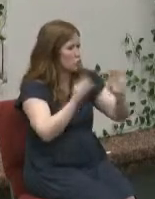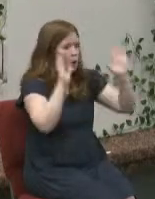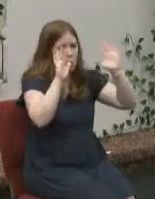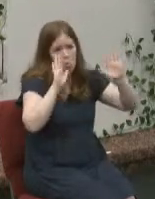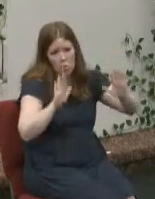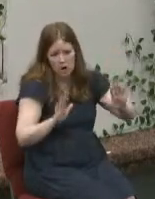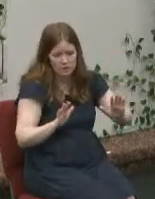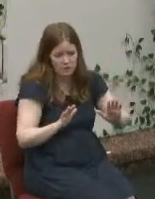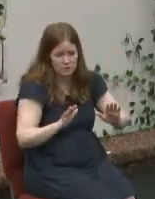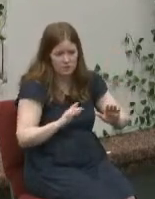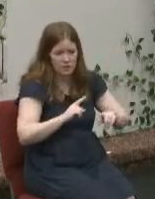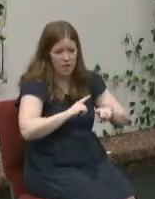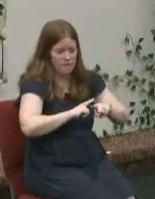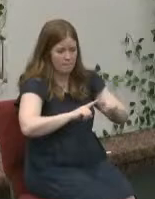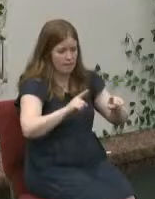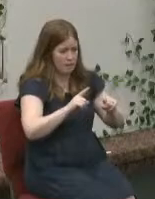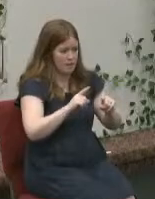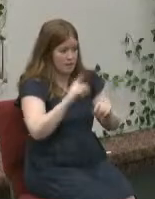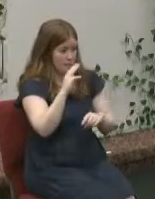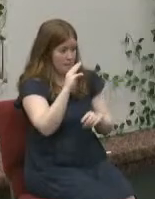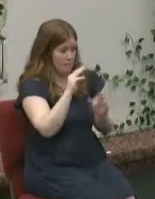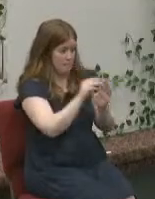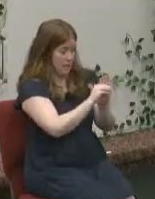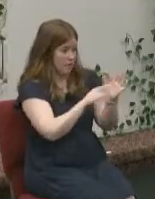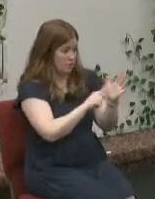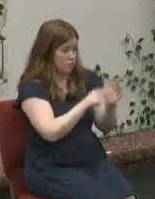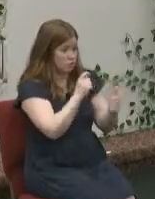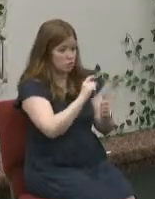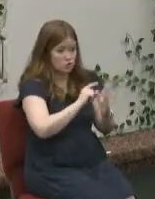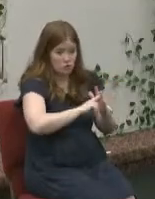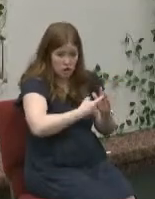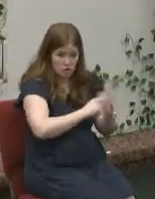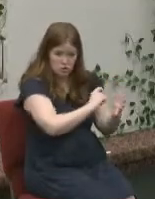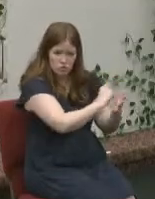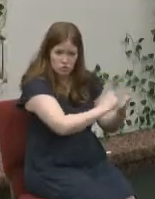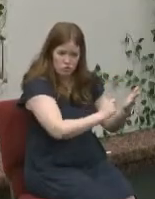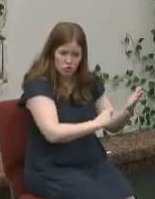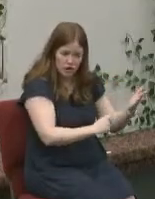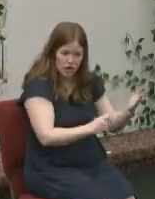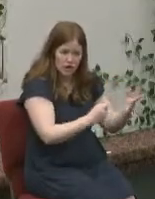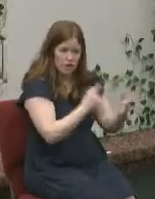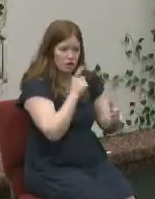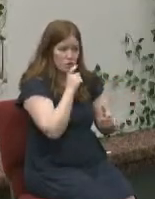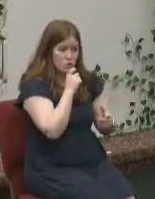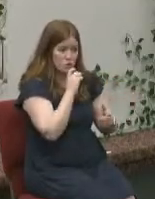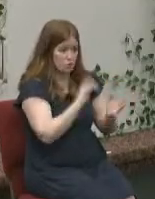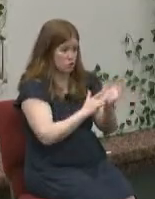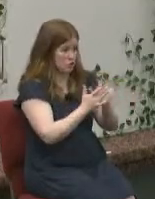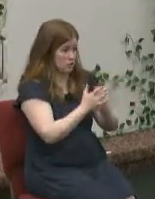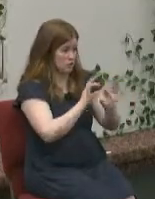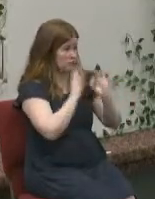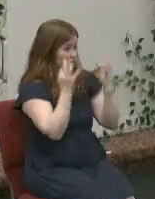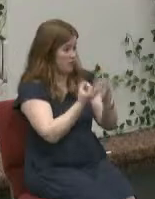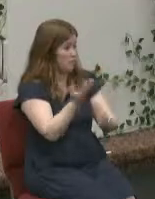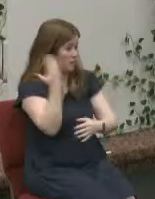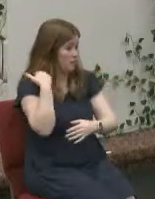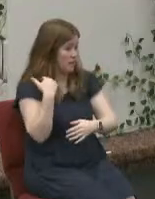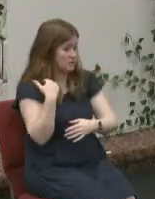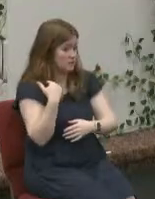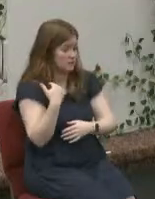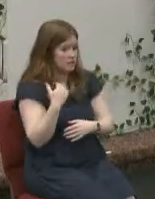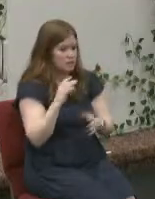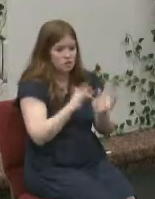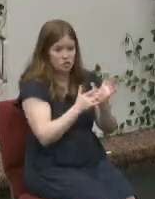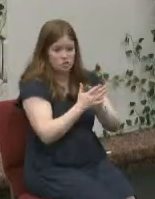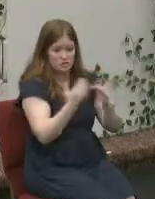his book giving jesus's genealogy and in that day no one put women in anyone's genealogy there was no women jesus has